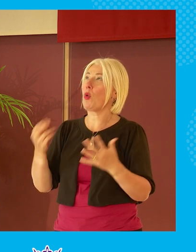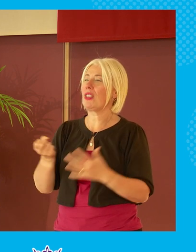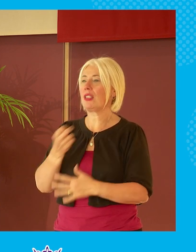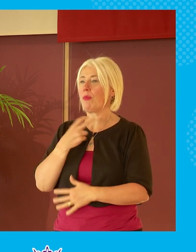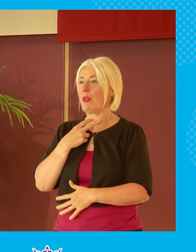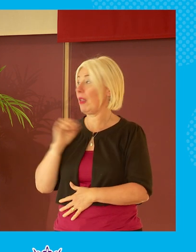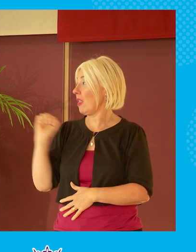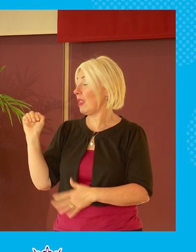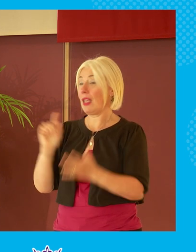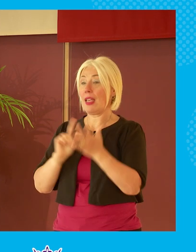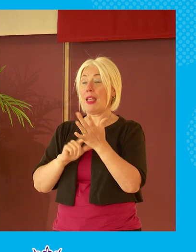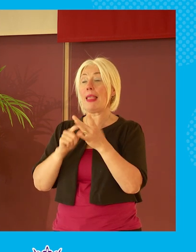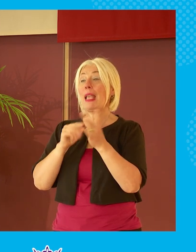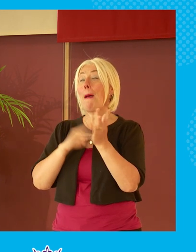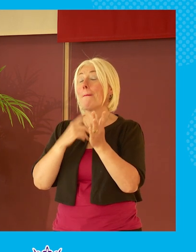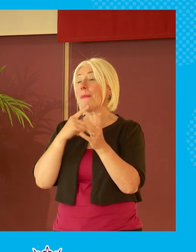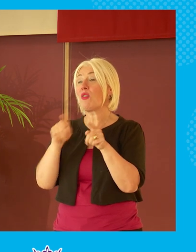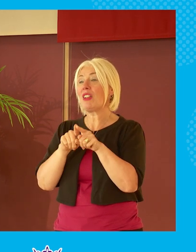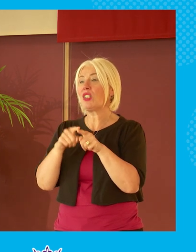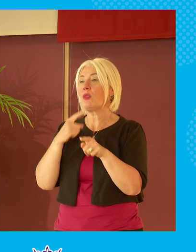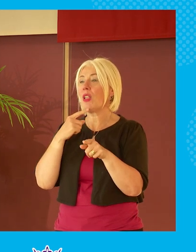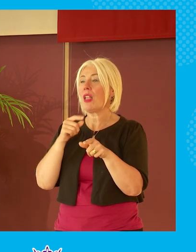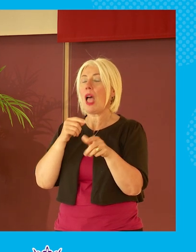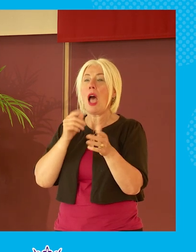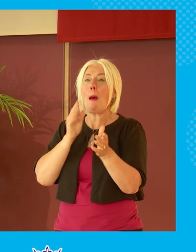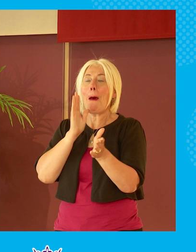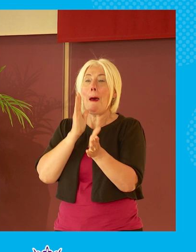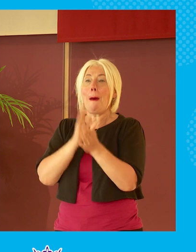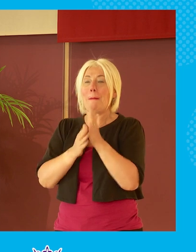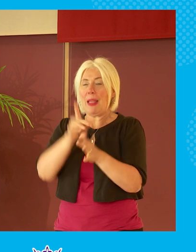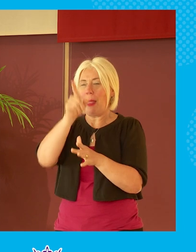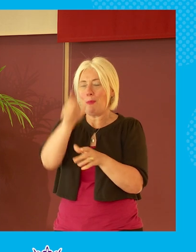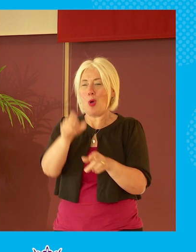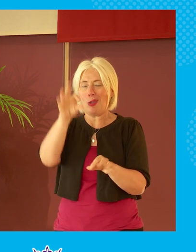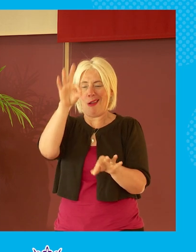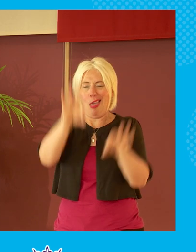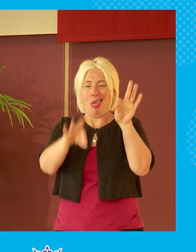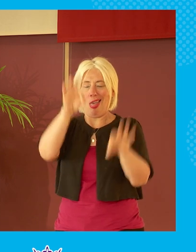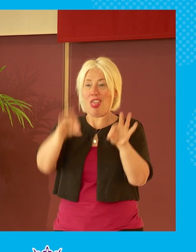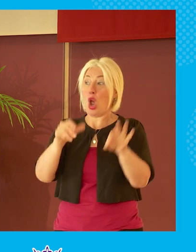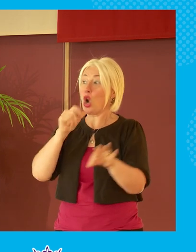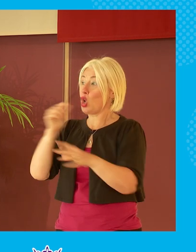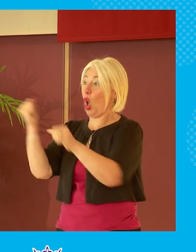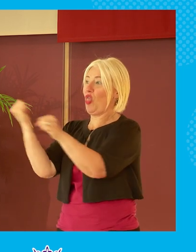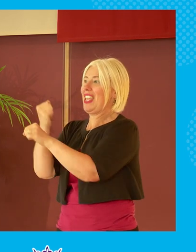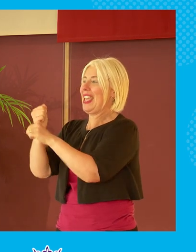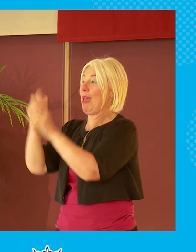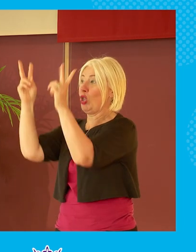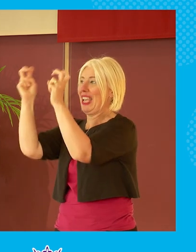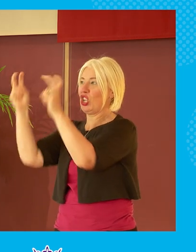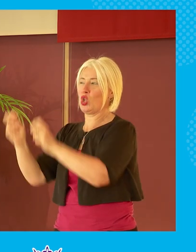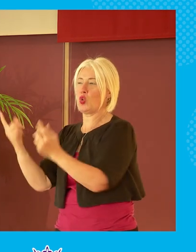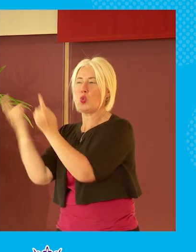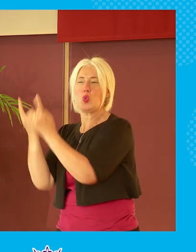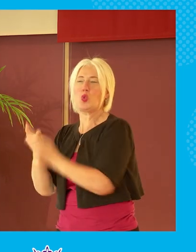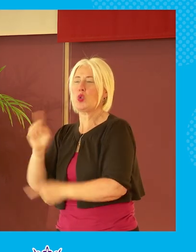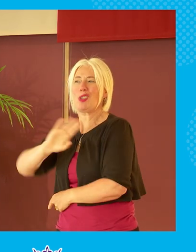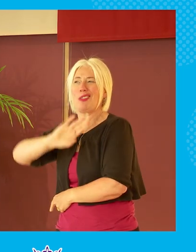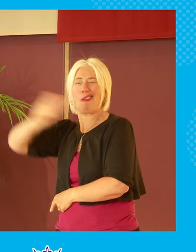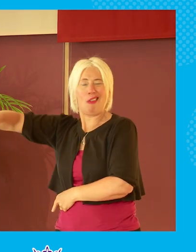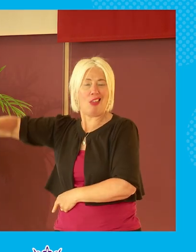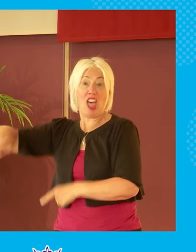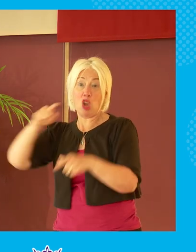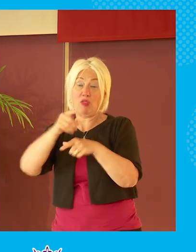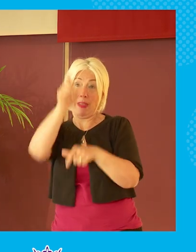referred to liam is playing the man not the ball when we say this parliament was about the issues but it seems that it's almost